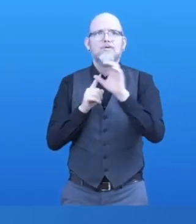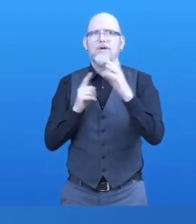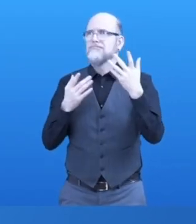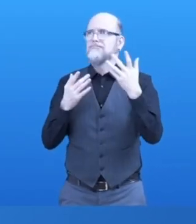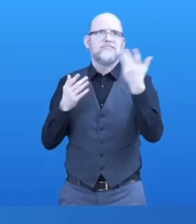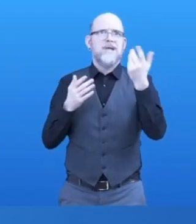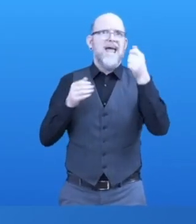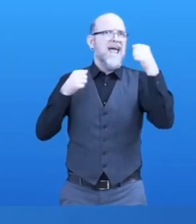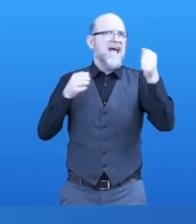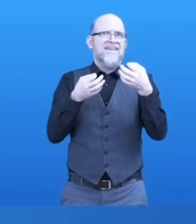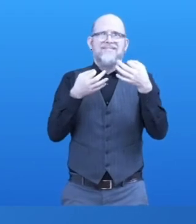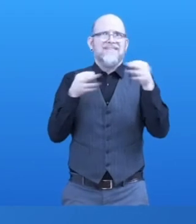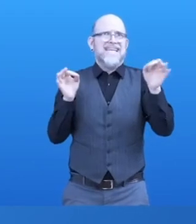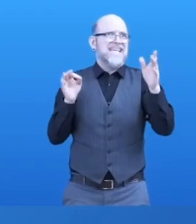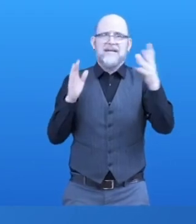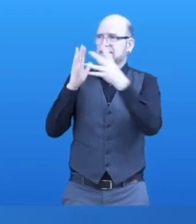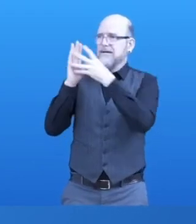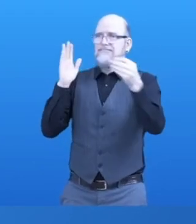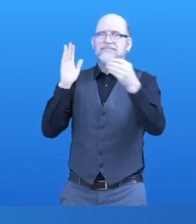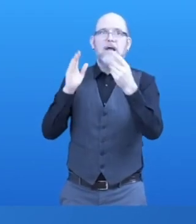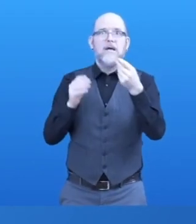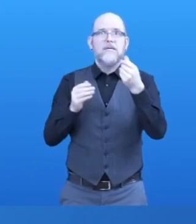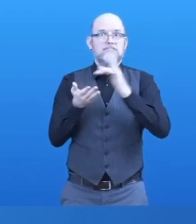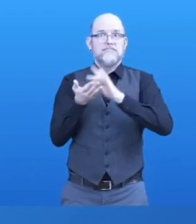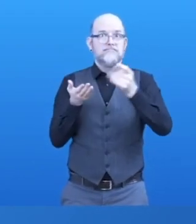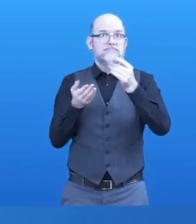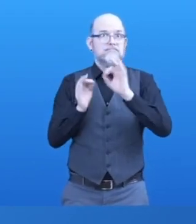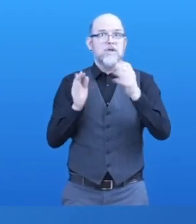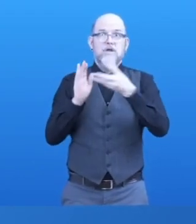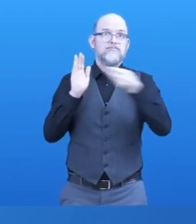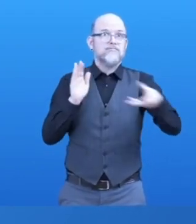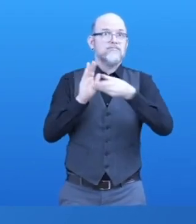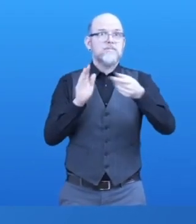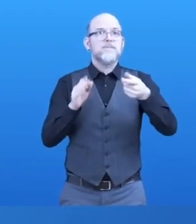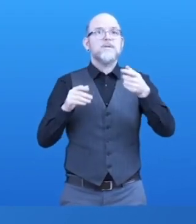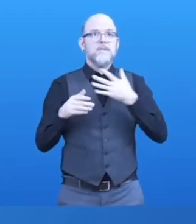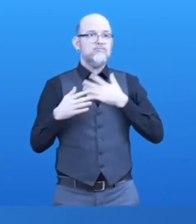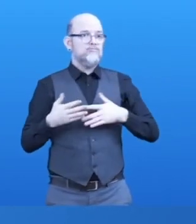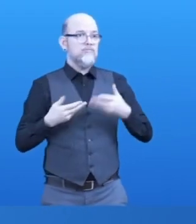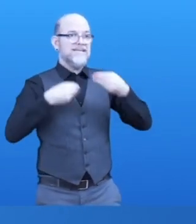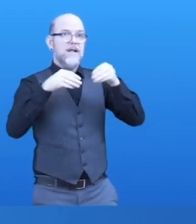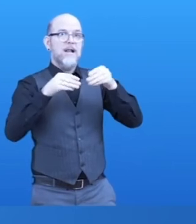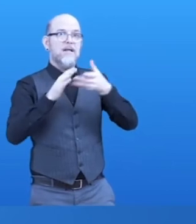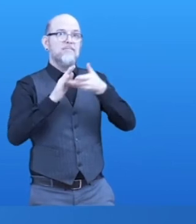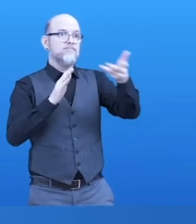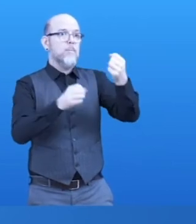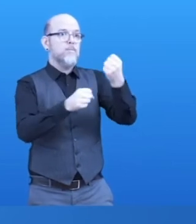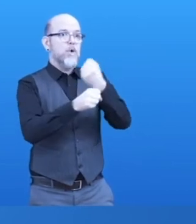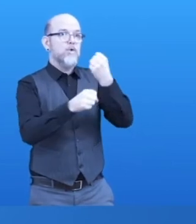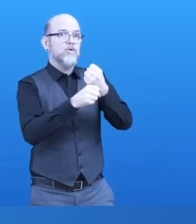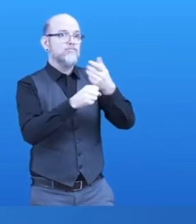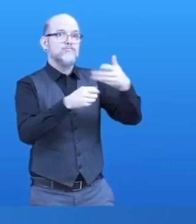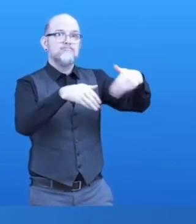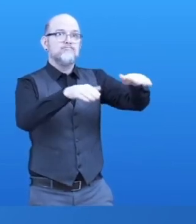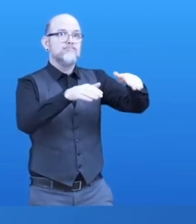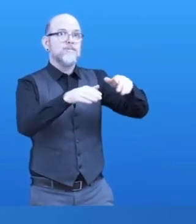and can be used by developers and vendors to create new products for people in new and emerging markets.